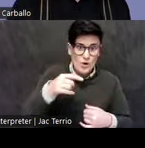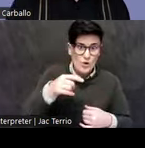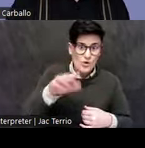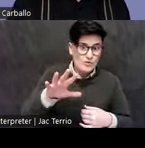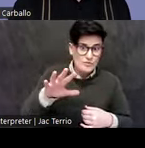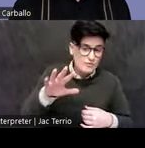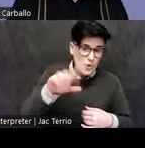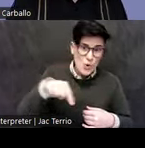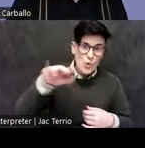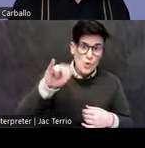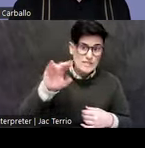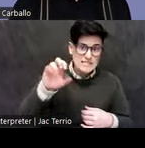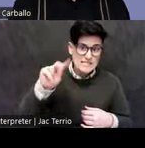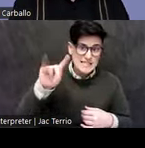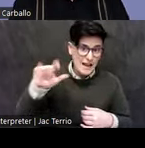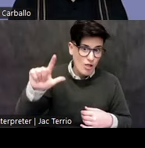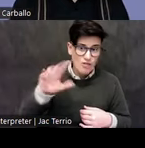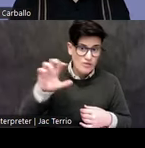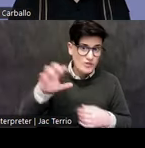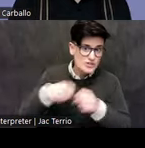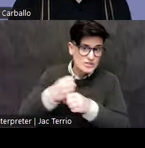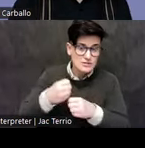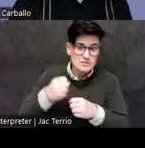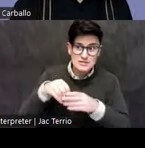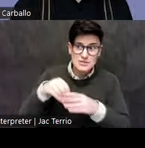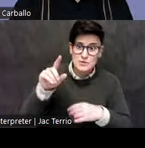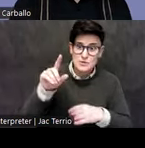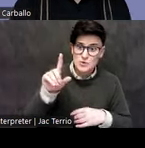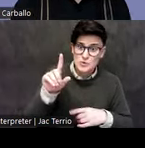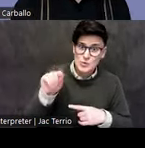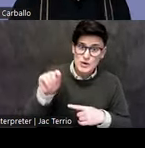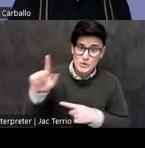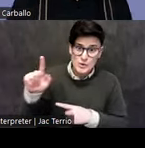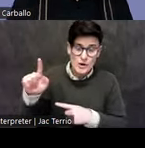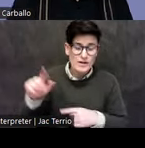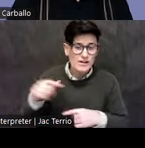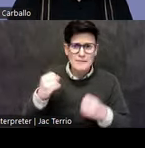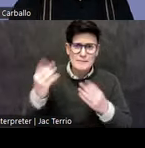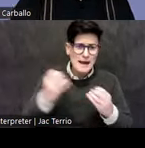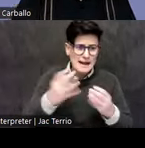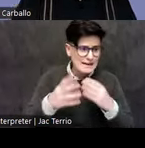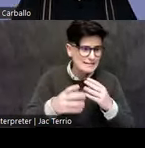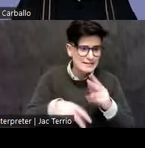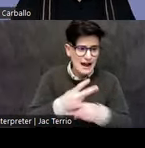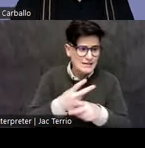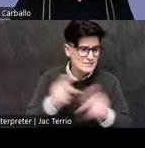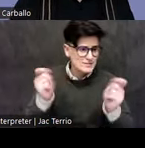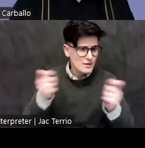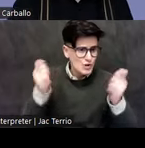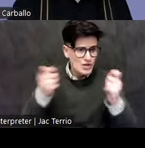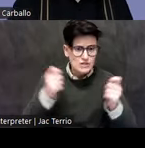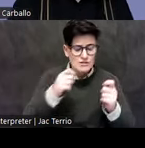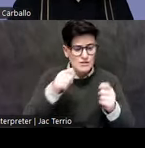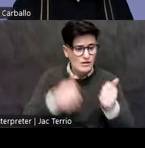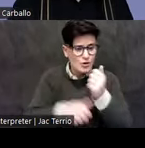war that was in 2021, 1521 to 2021, there was all sorts of commemoration within Mexico City.